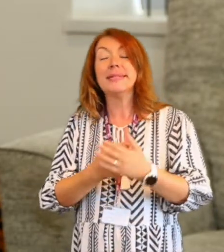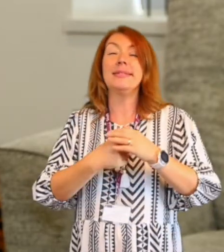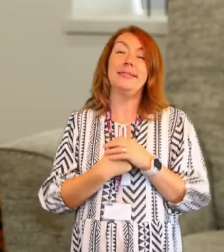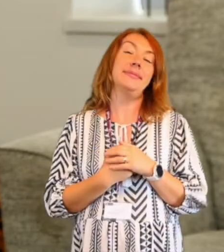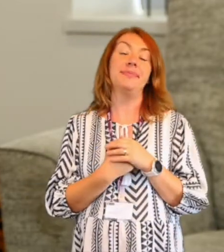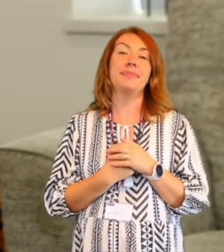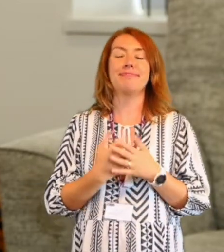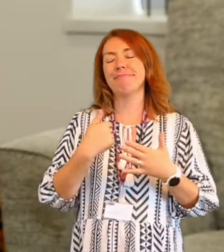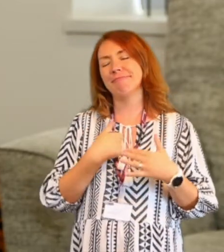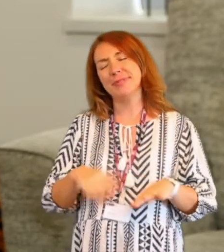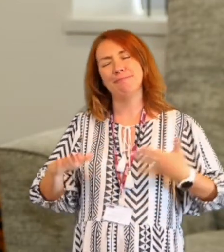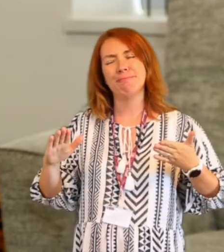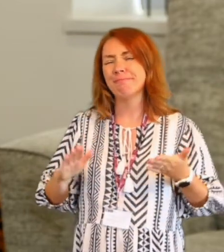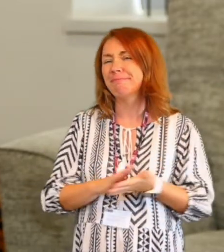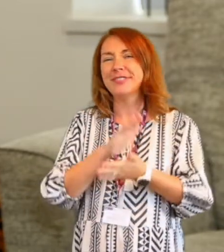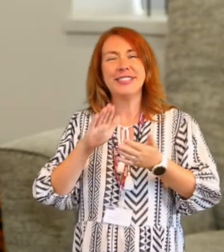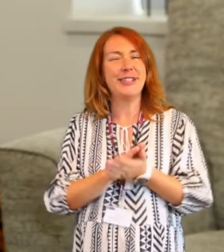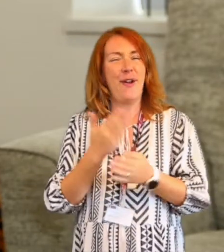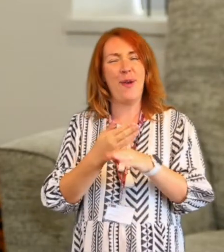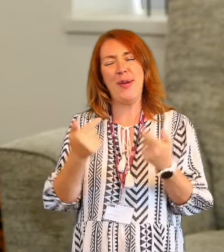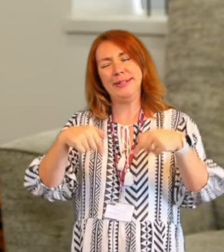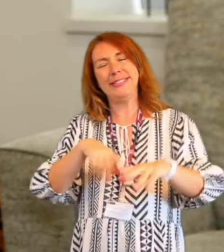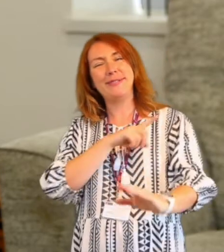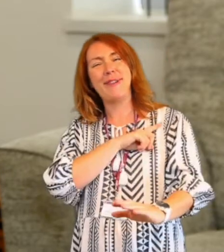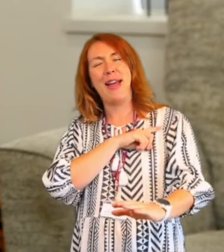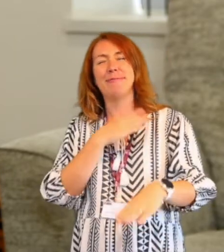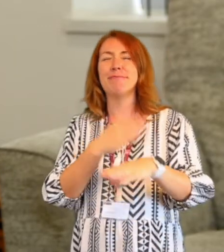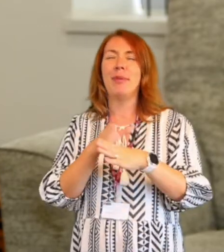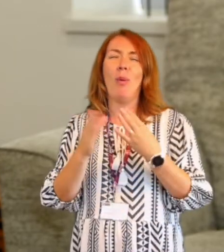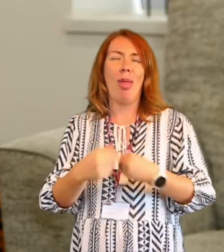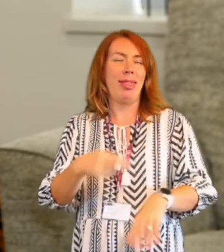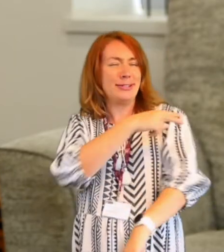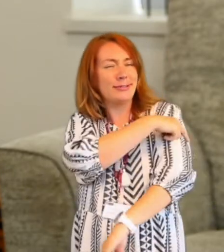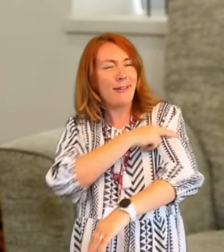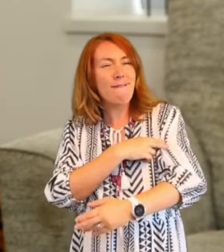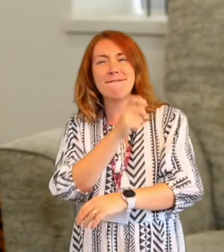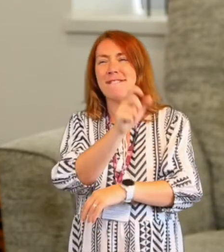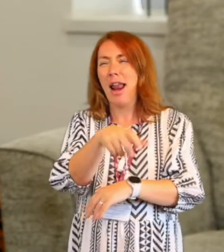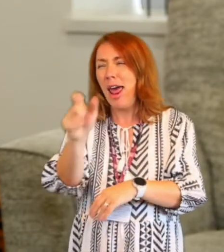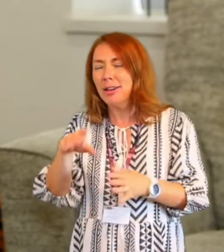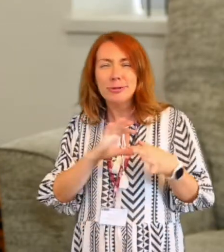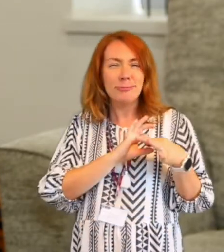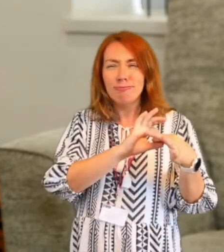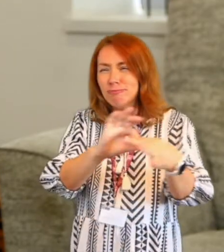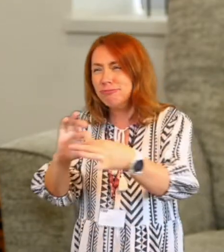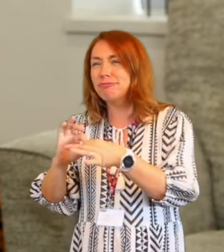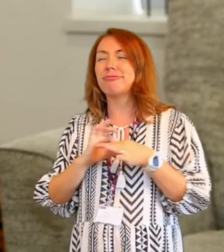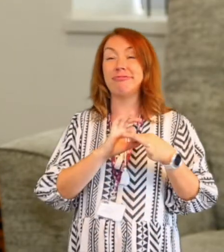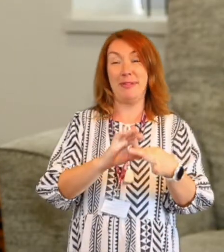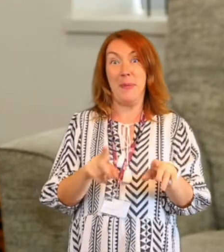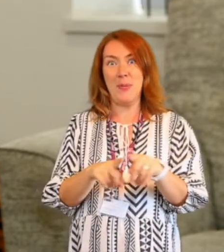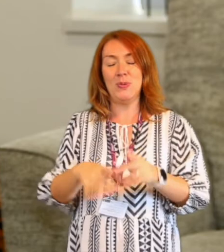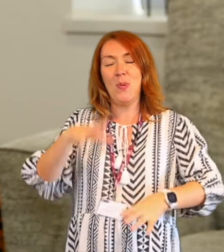I've enjoyed working with the staff and clients the most and being able to learn a bit more sign language.